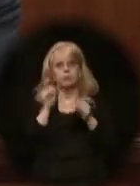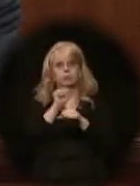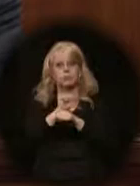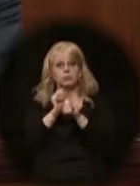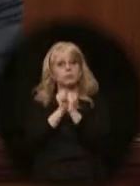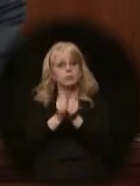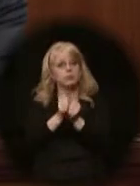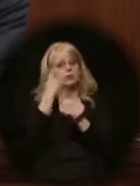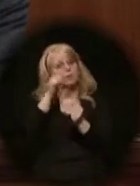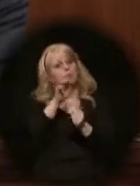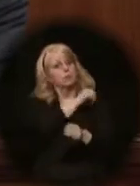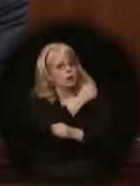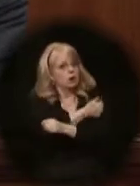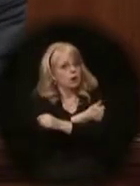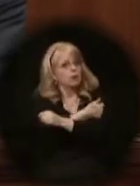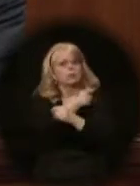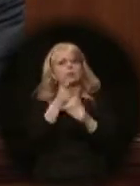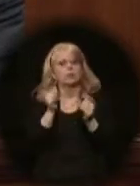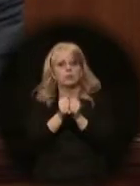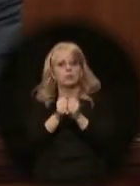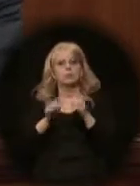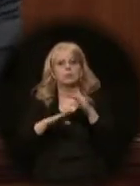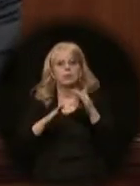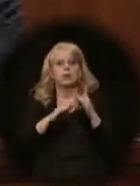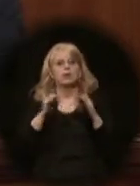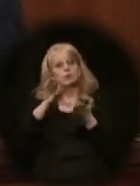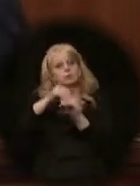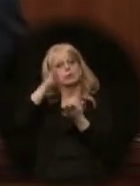authorize an increase in the base student allocation.